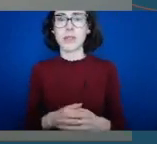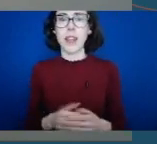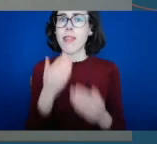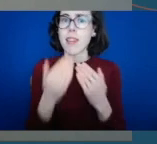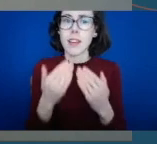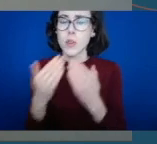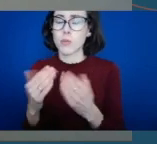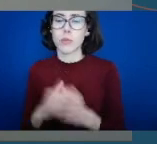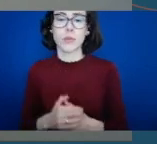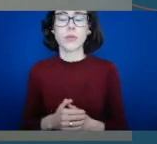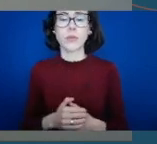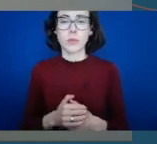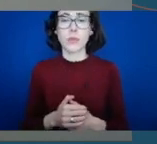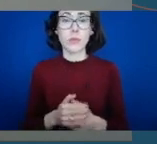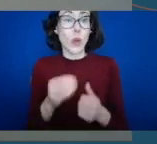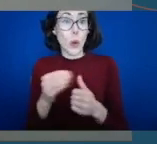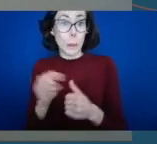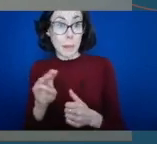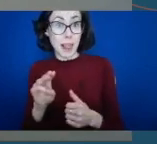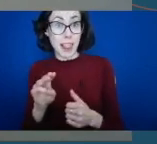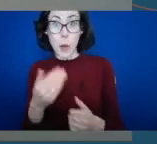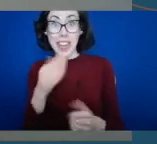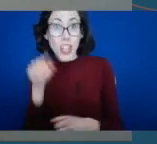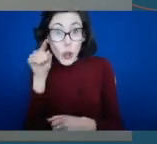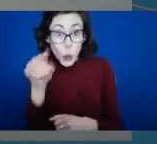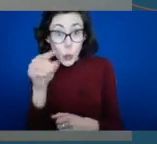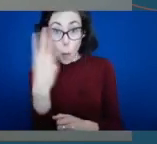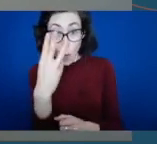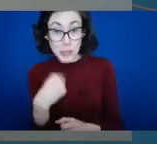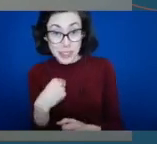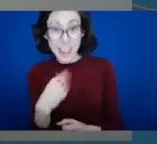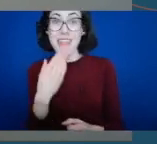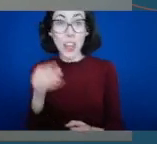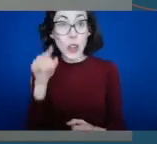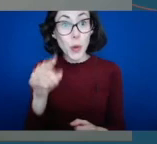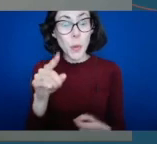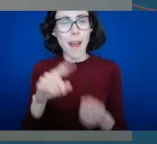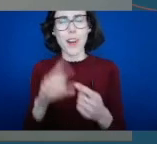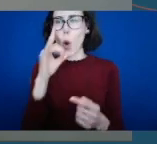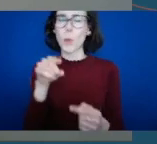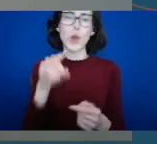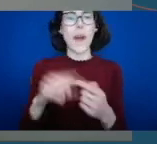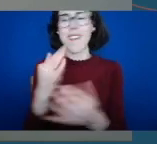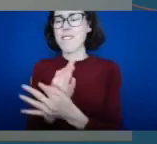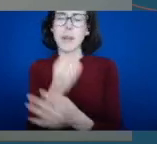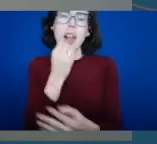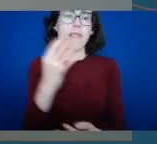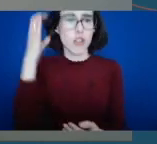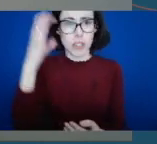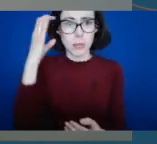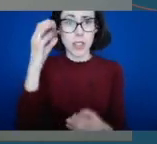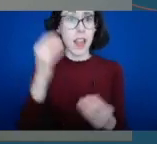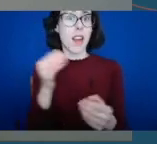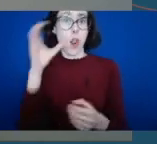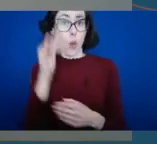would like to take this opportunity to wish you and your families a wonderful Christmas and we certainly look forward to engaging with you throughout next year and looking at how we